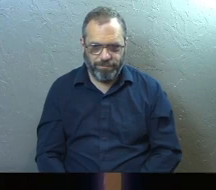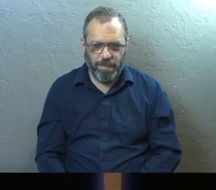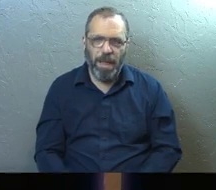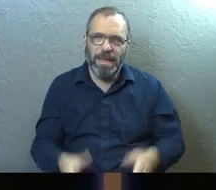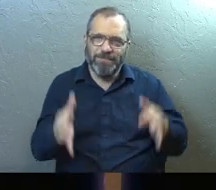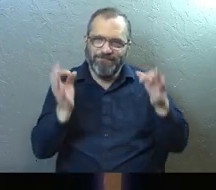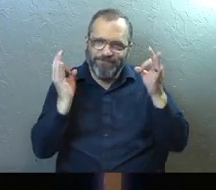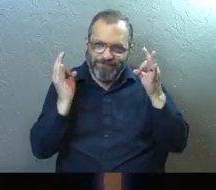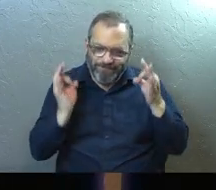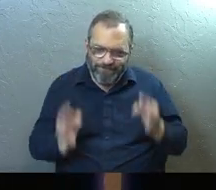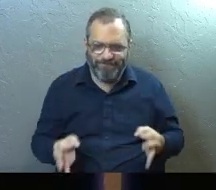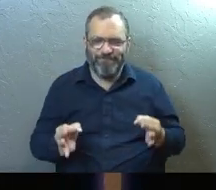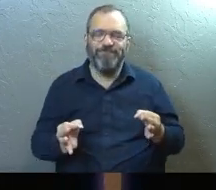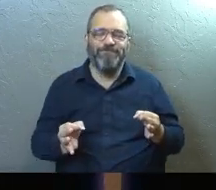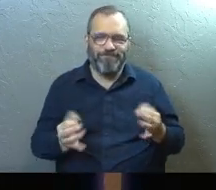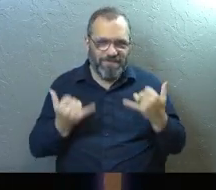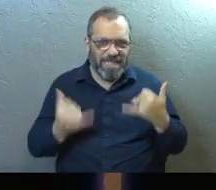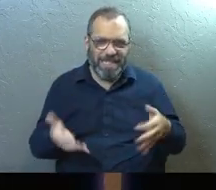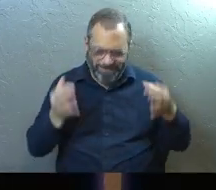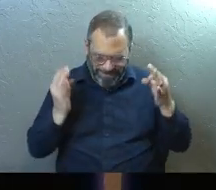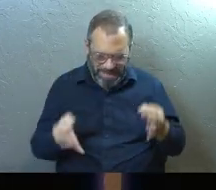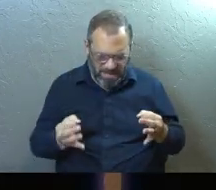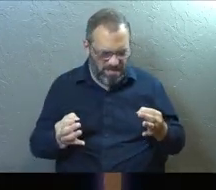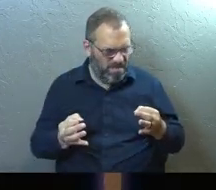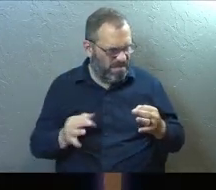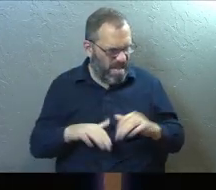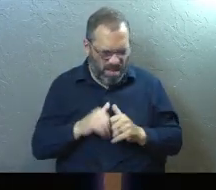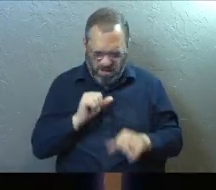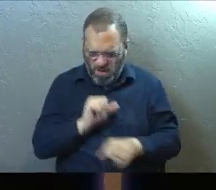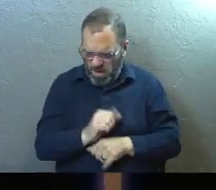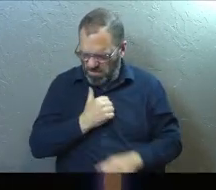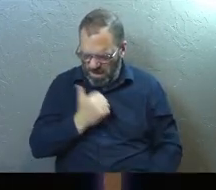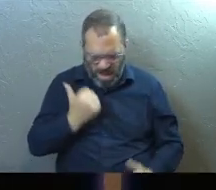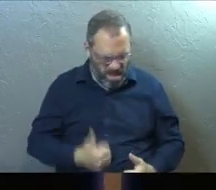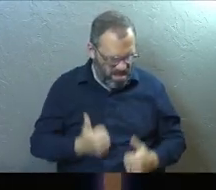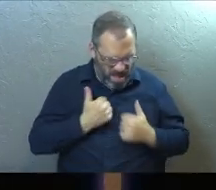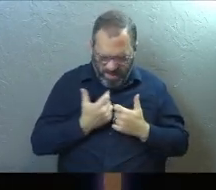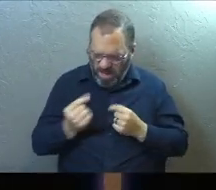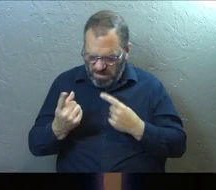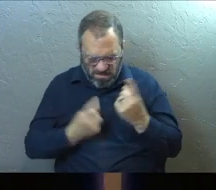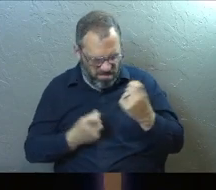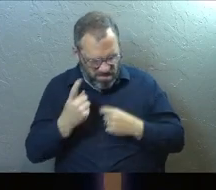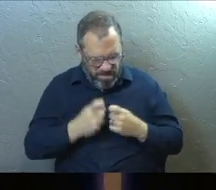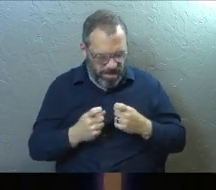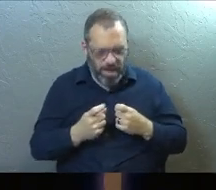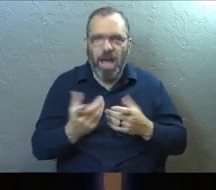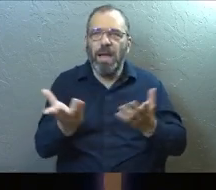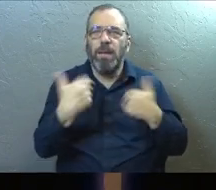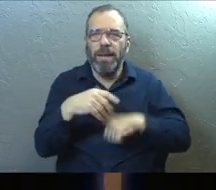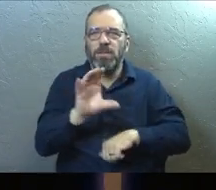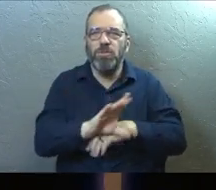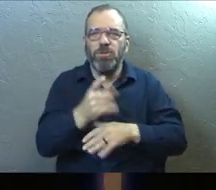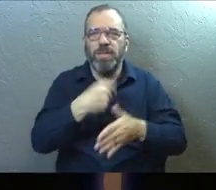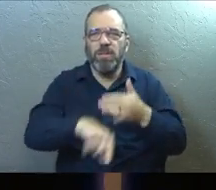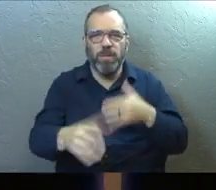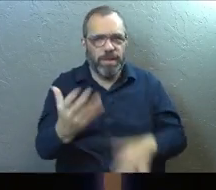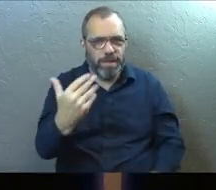But decide today. And you're like, well, how's this going to work in my daily life? And I've got all kinds of questions. Come back next week.